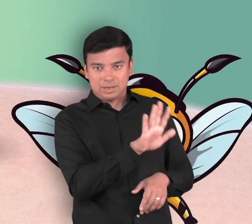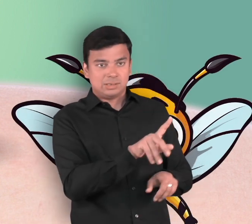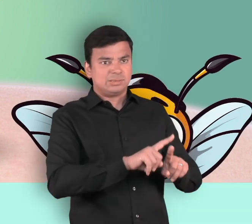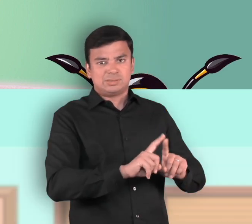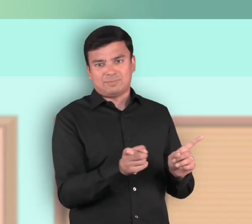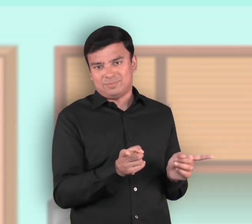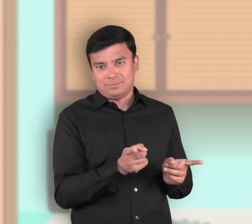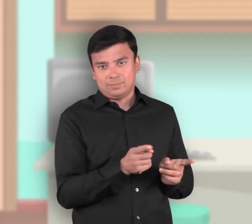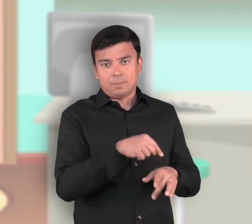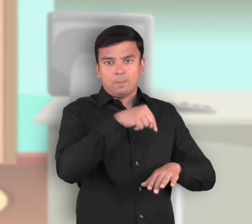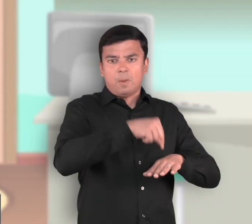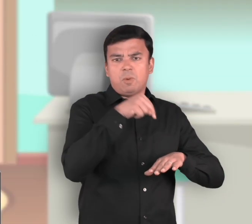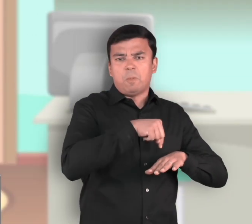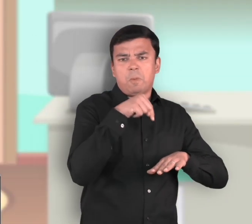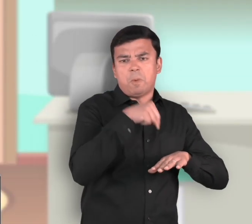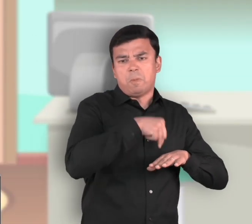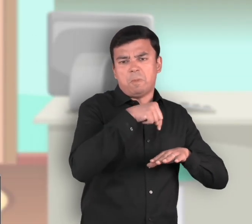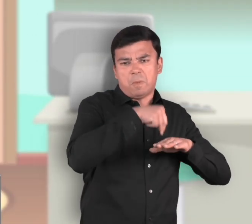themselves.